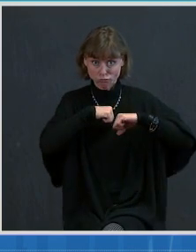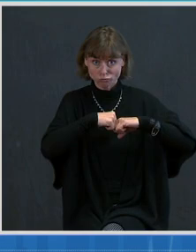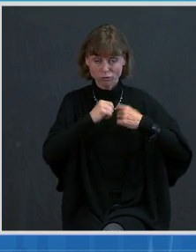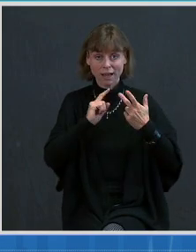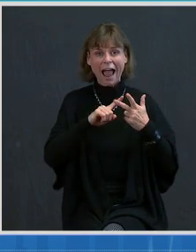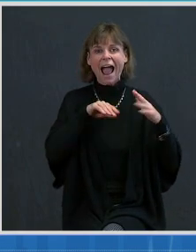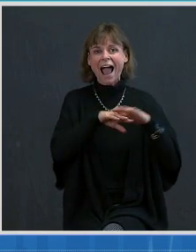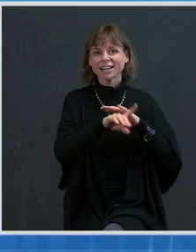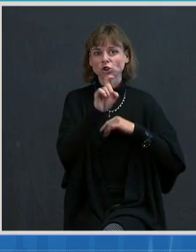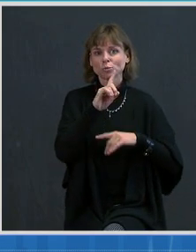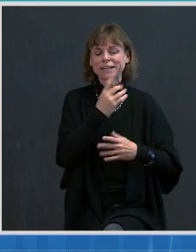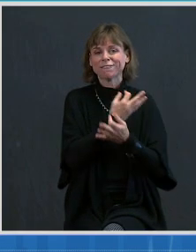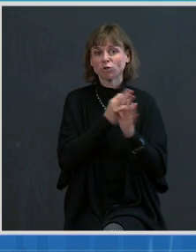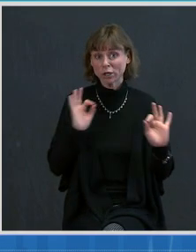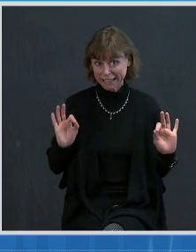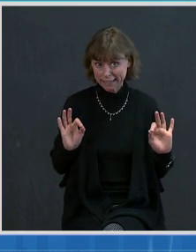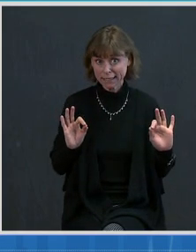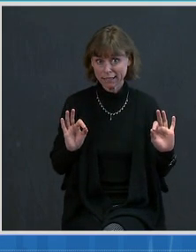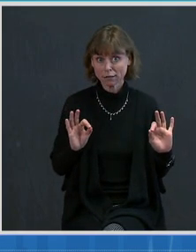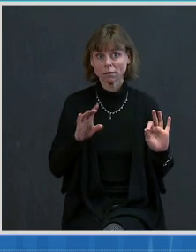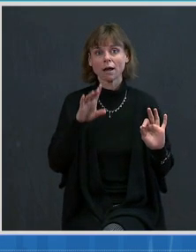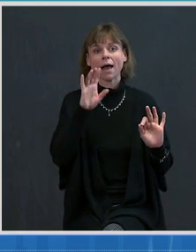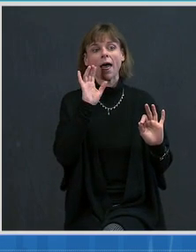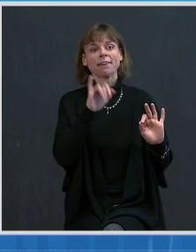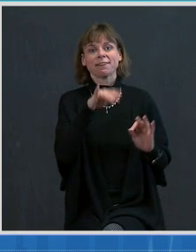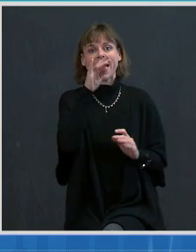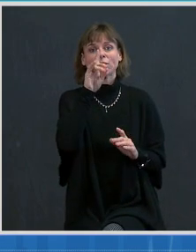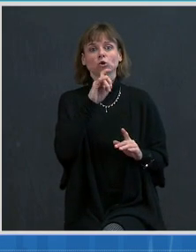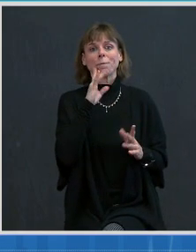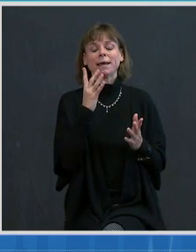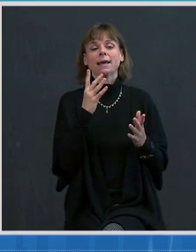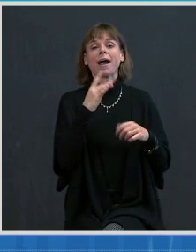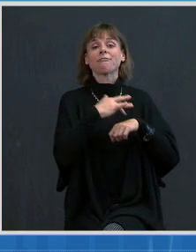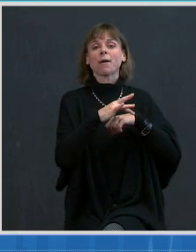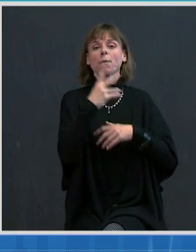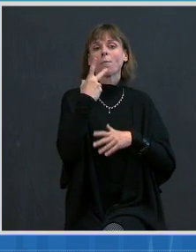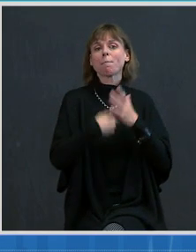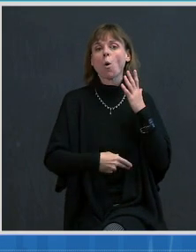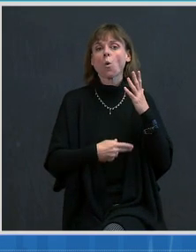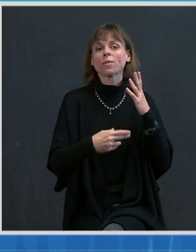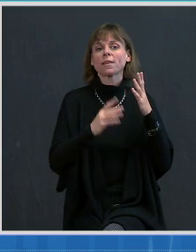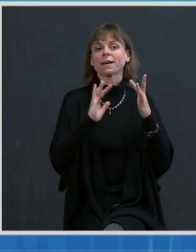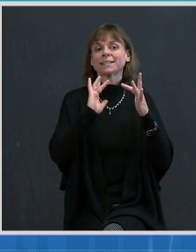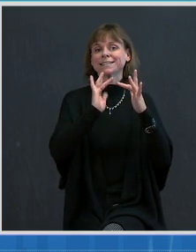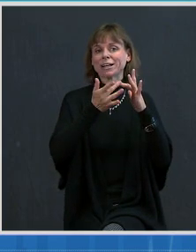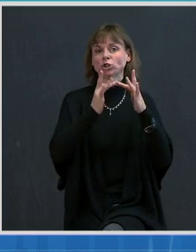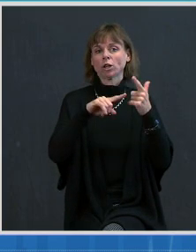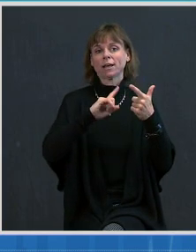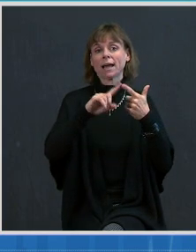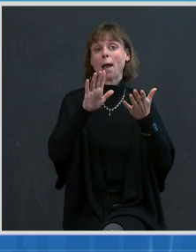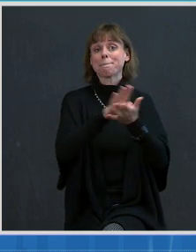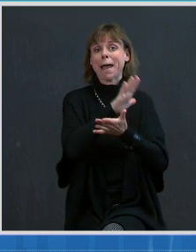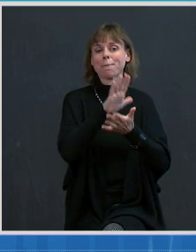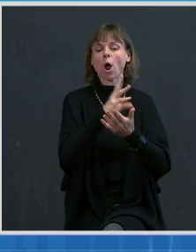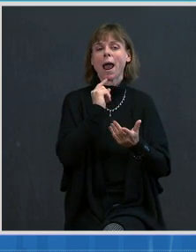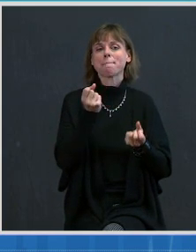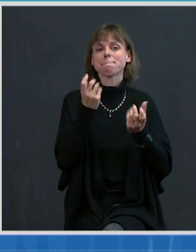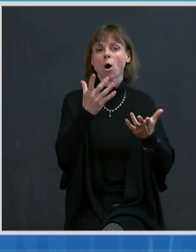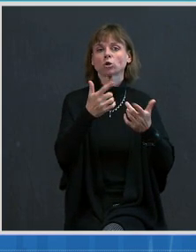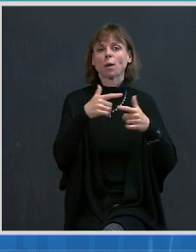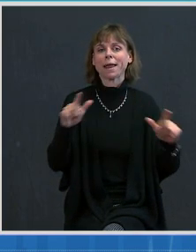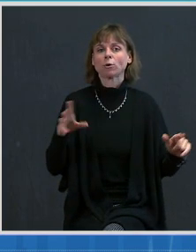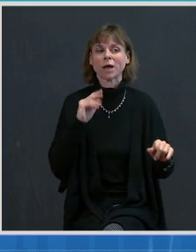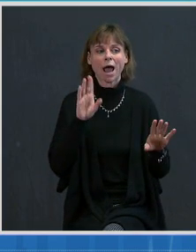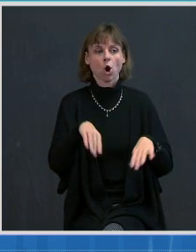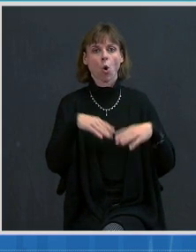available both digitally and in paper and in multiple languages. And it should be open source.